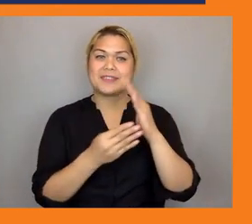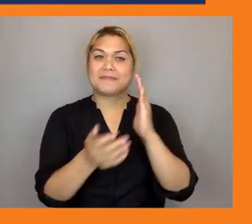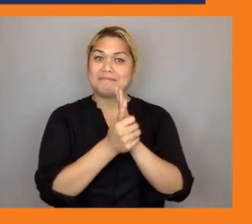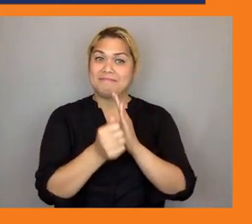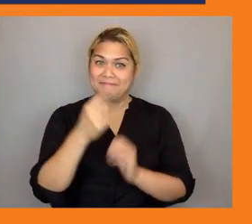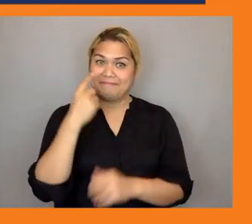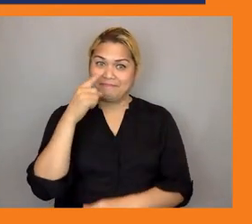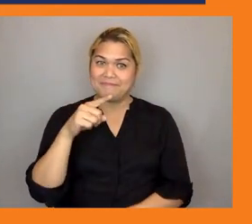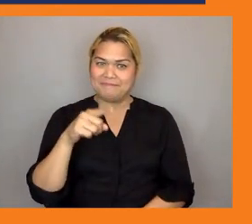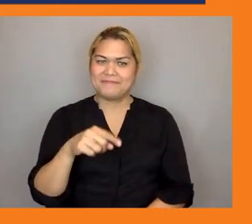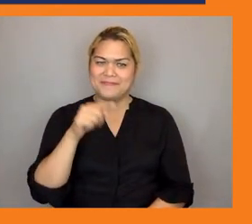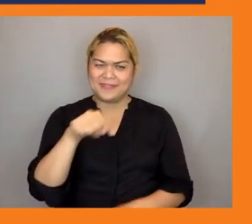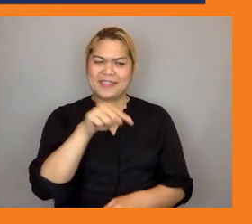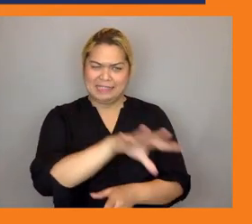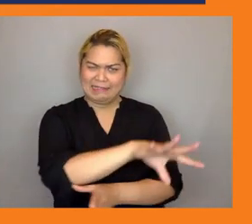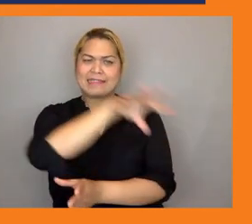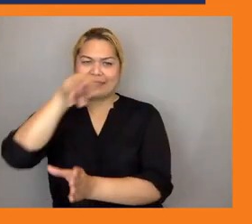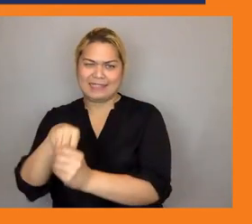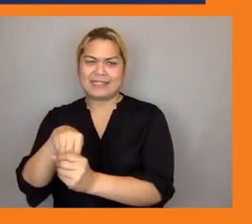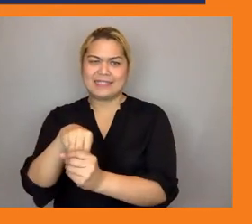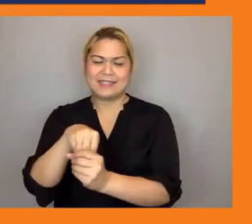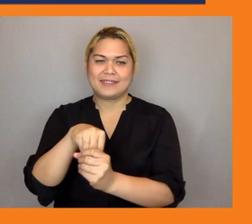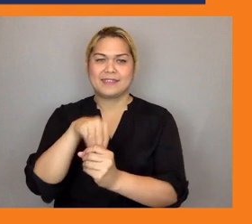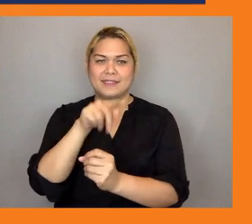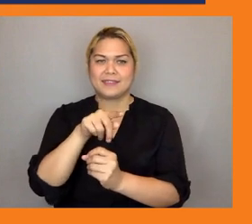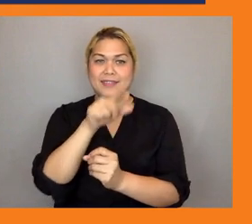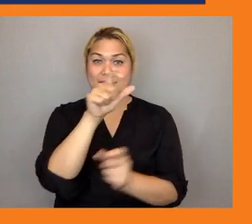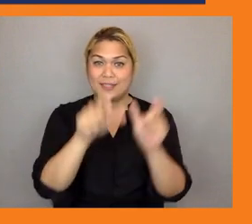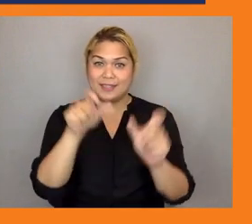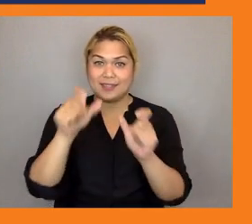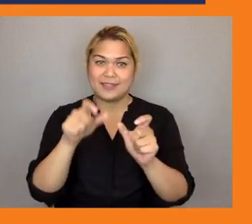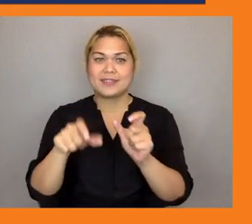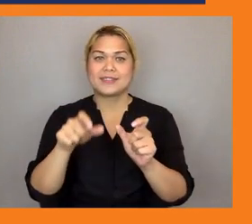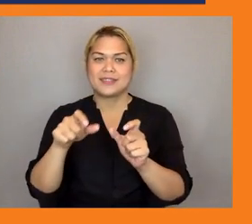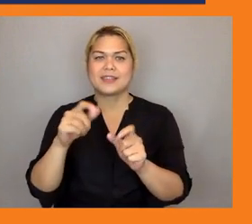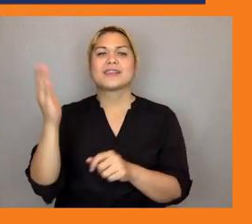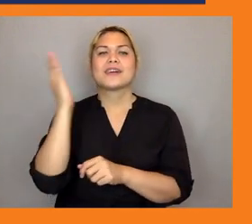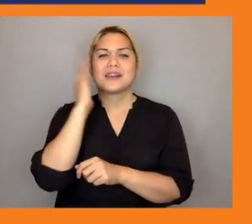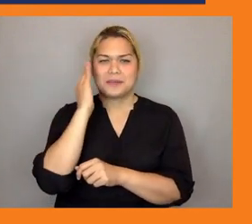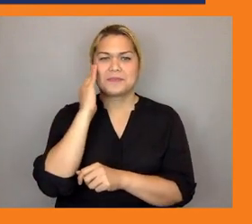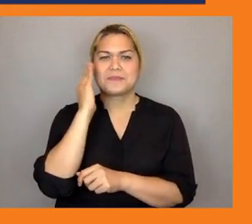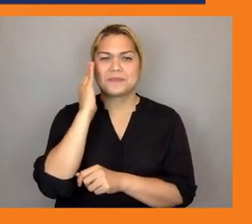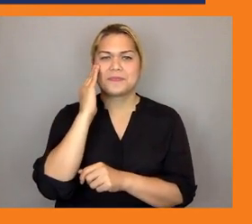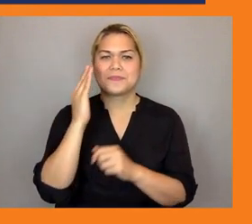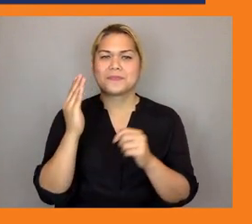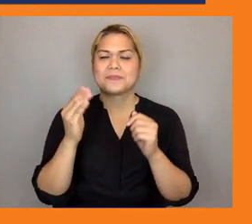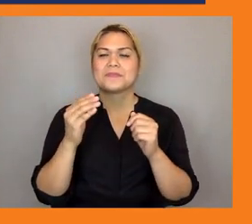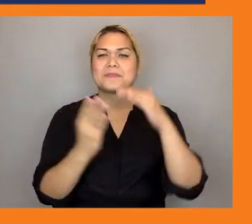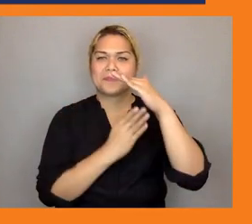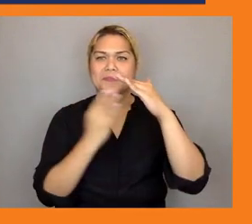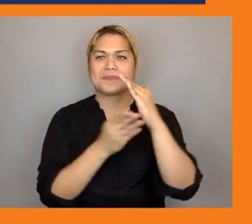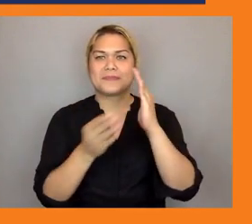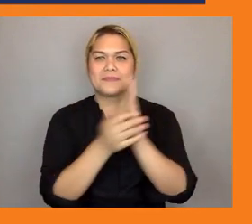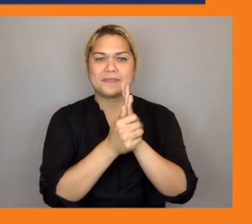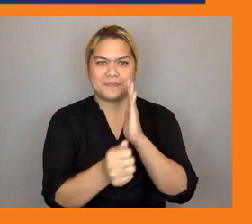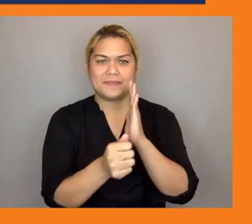every young person in the future should also have some basic skills um and that are that they quit with before they enter the